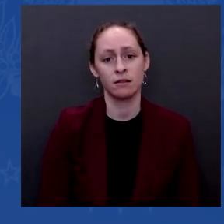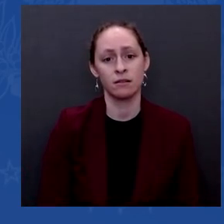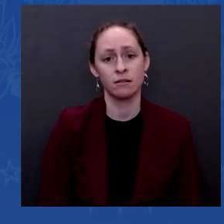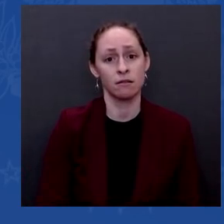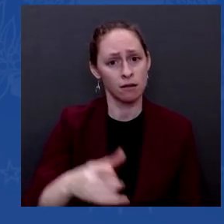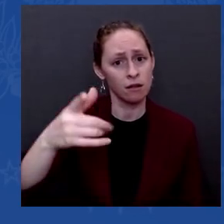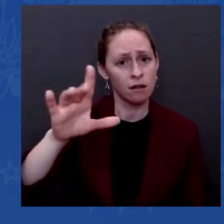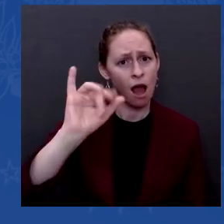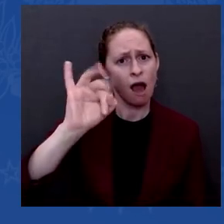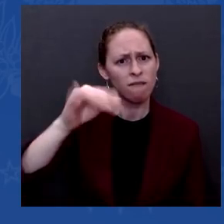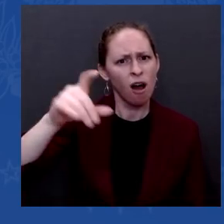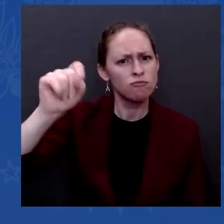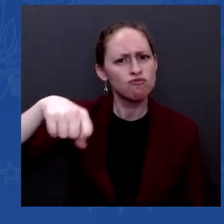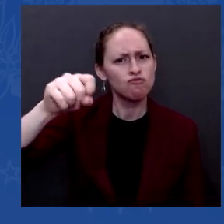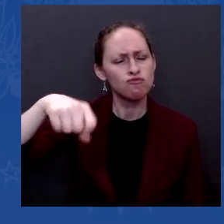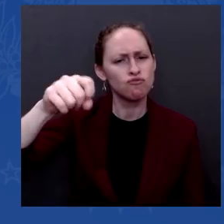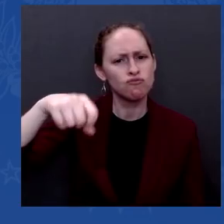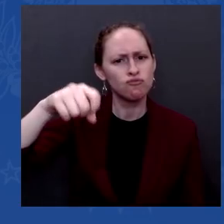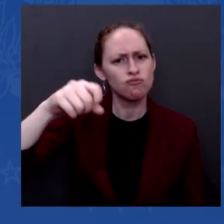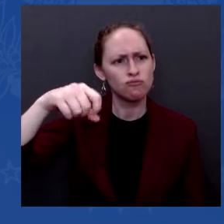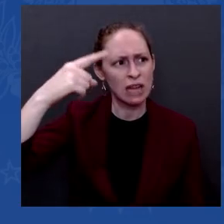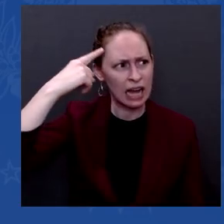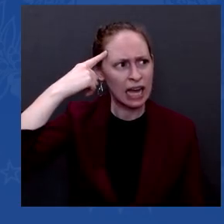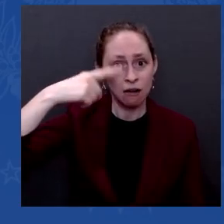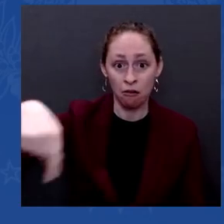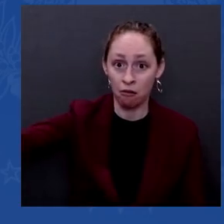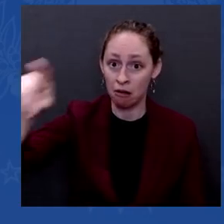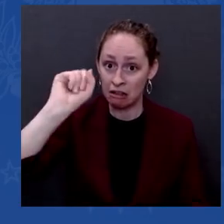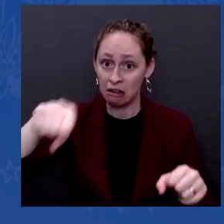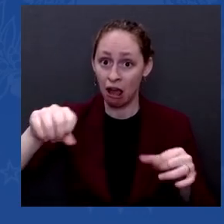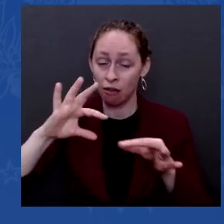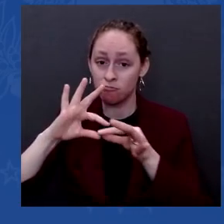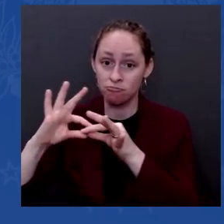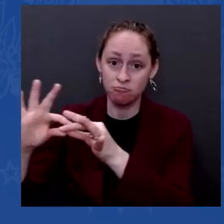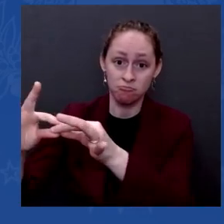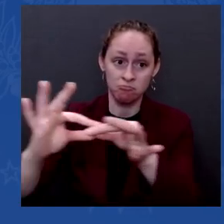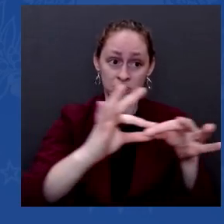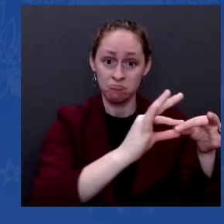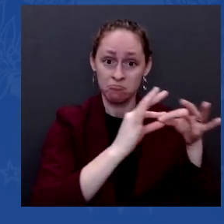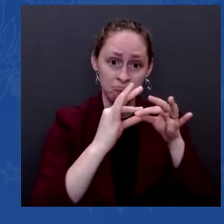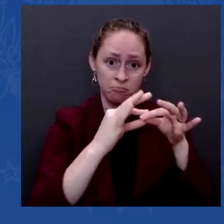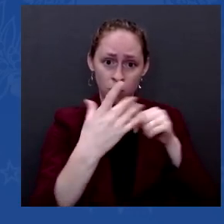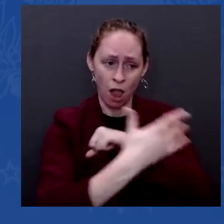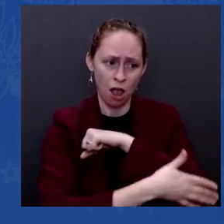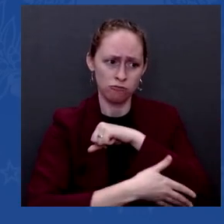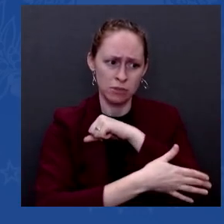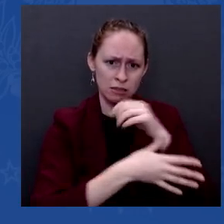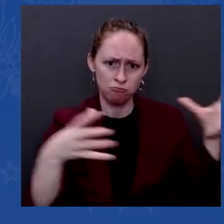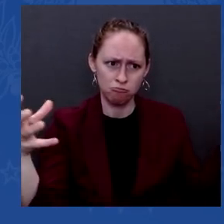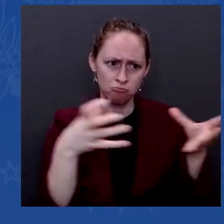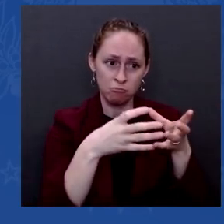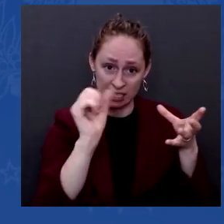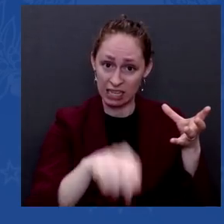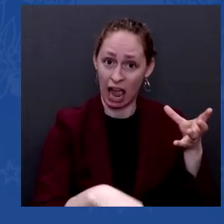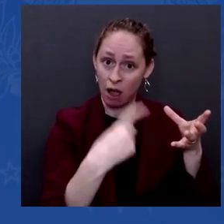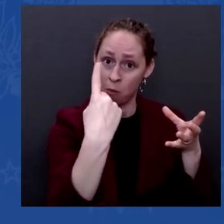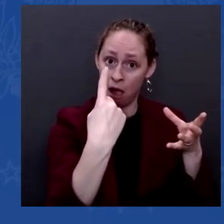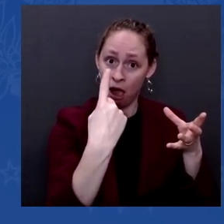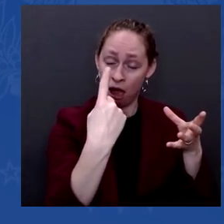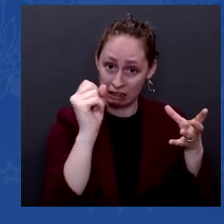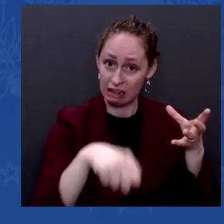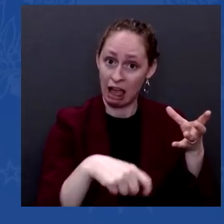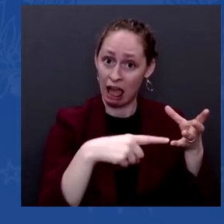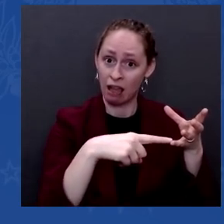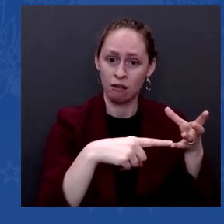under one single government. It's been the graveyard of empires for a solid reason.